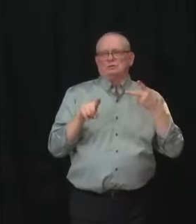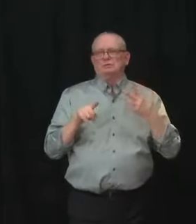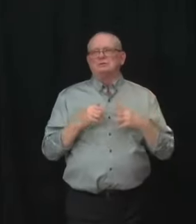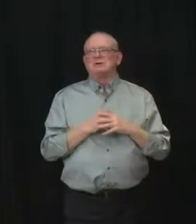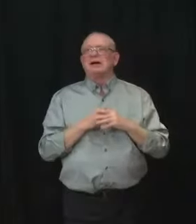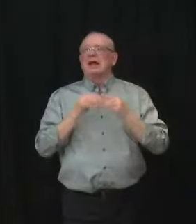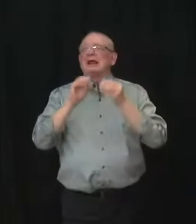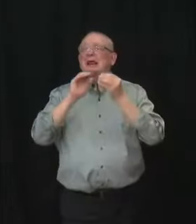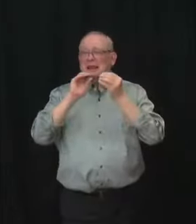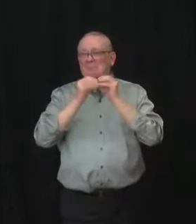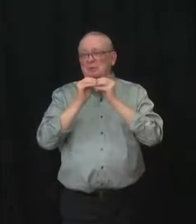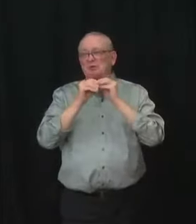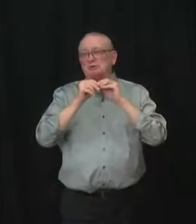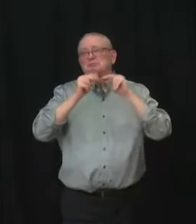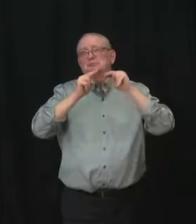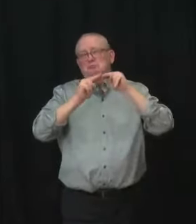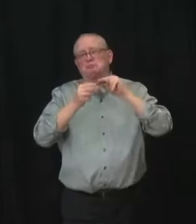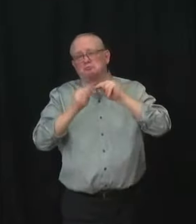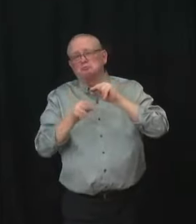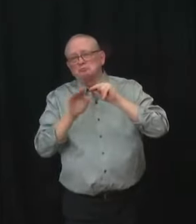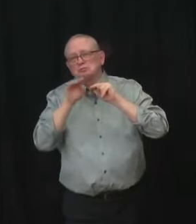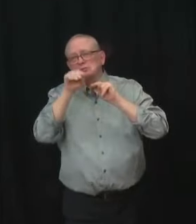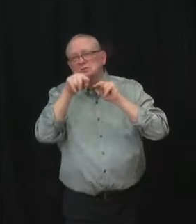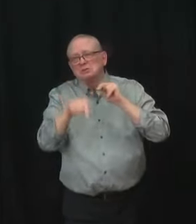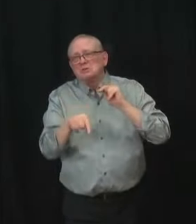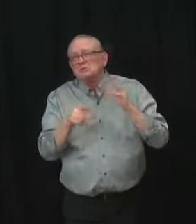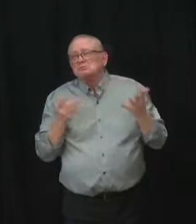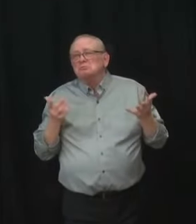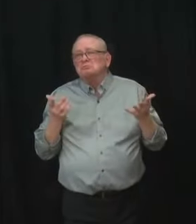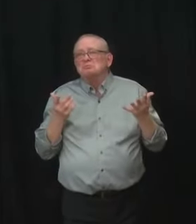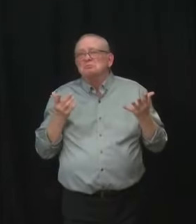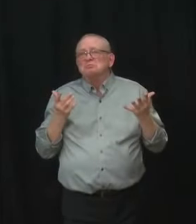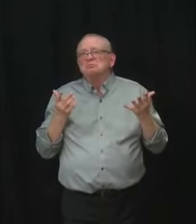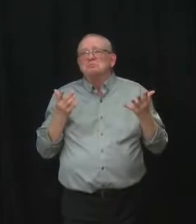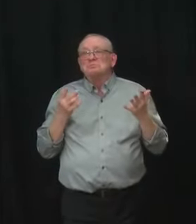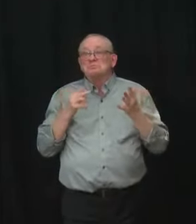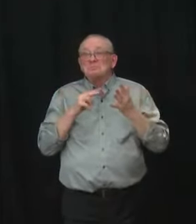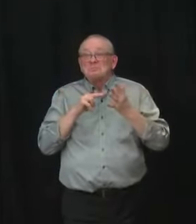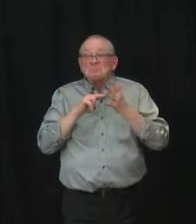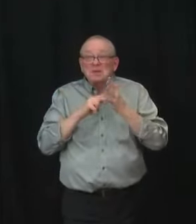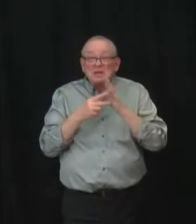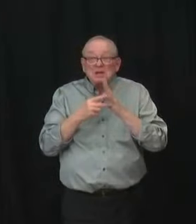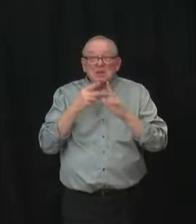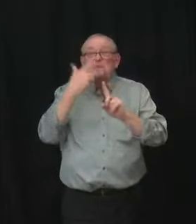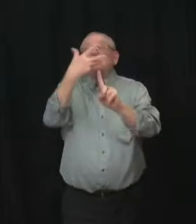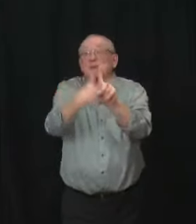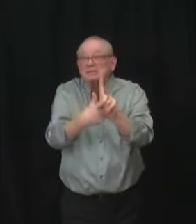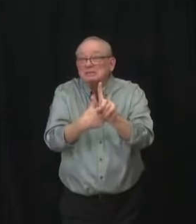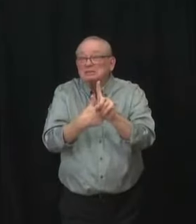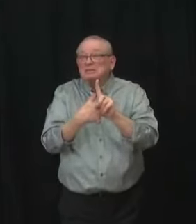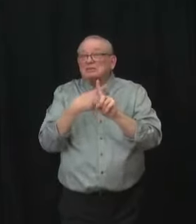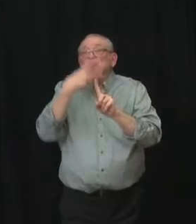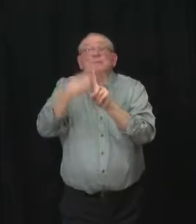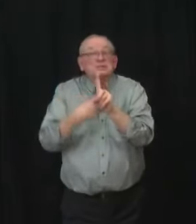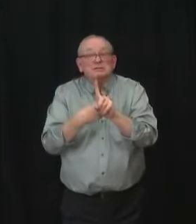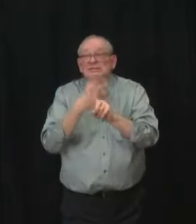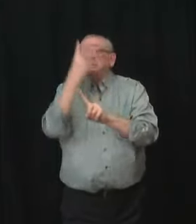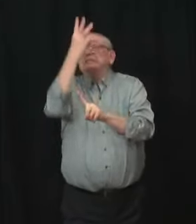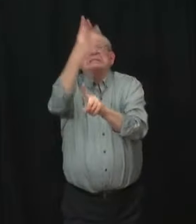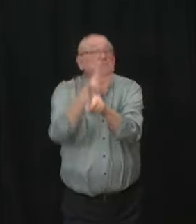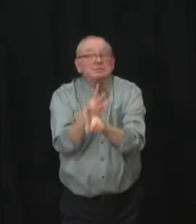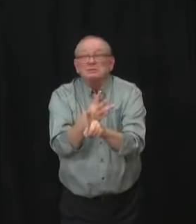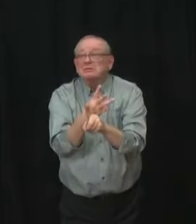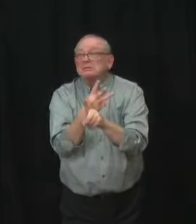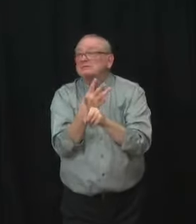going down. Are we talking about it could take three months, two months, six months, five, I mean,